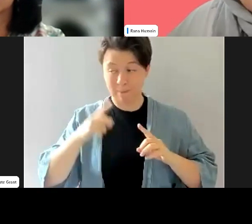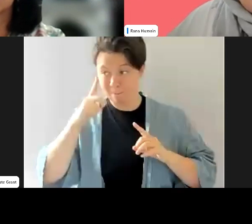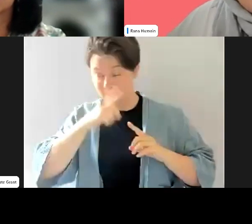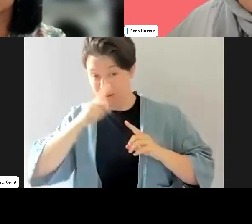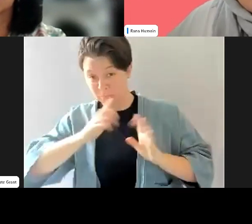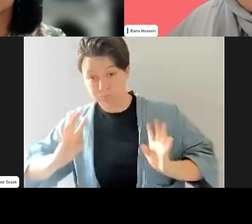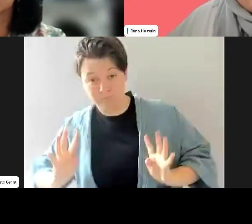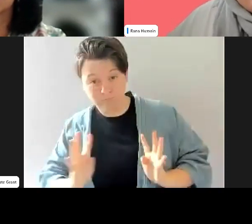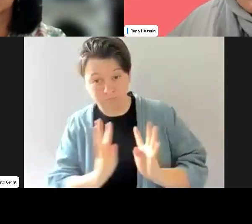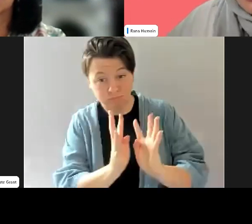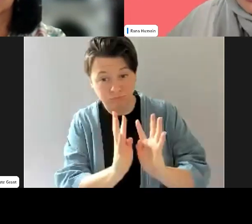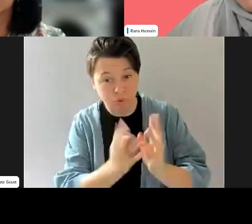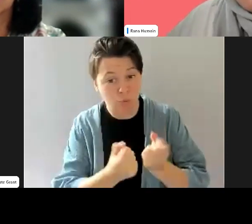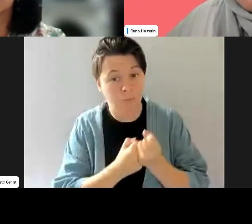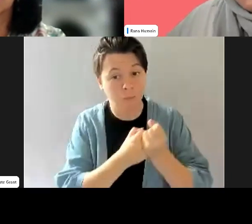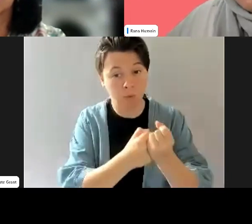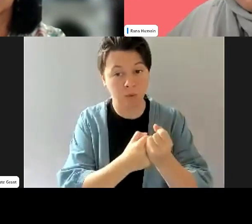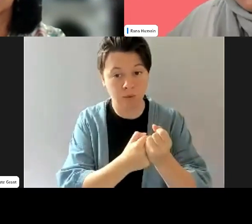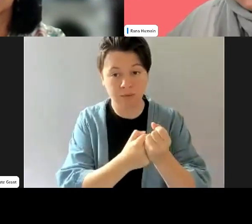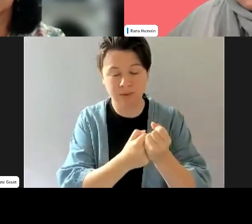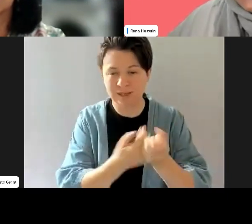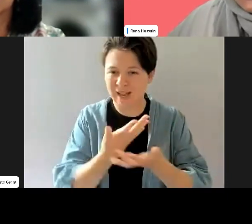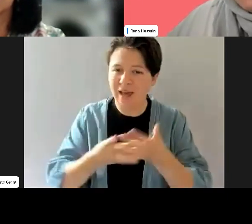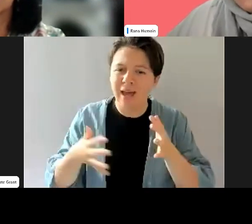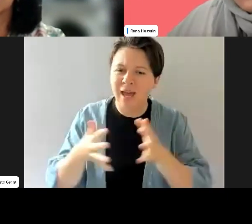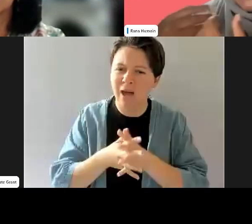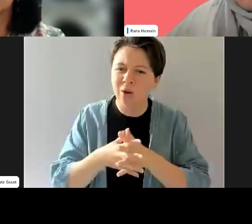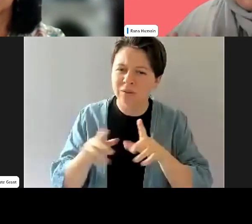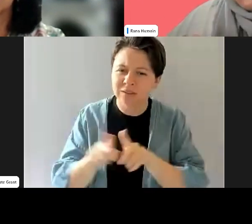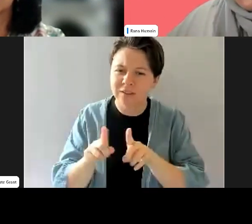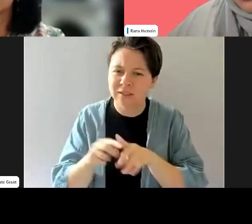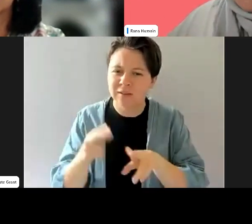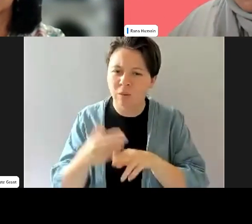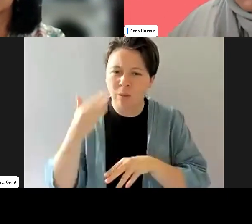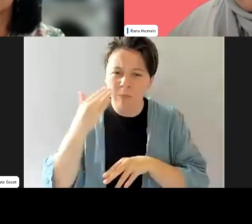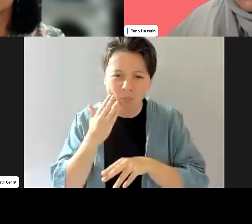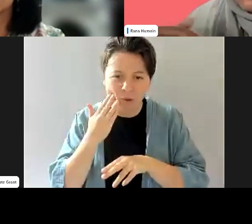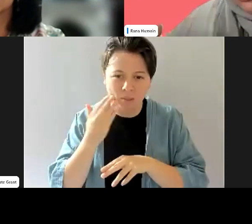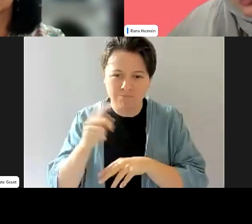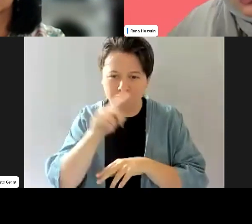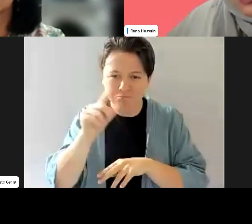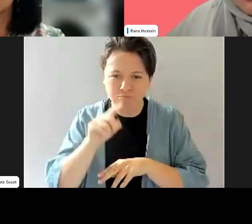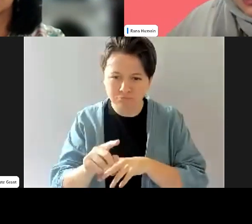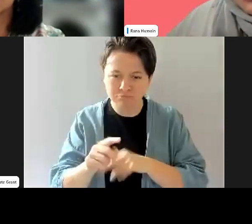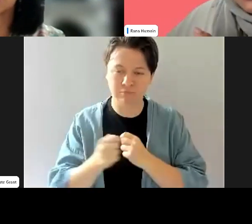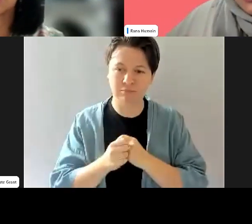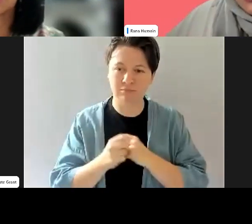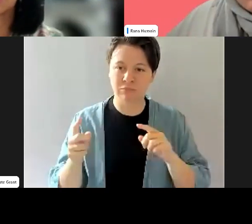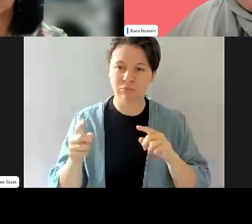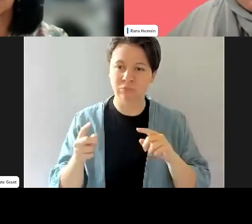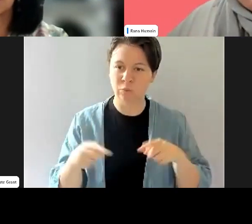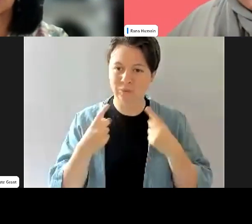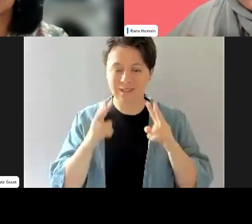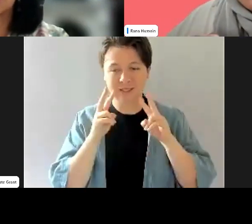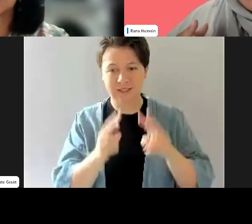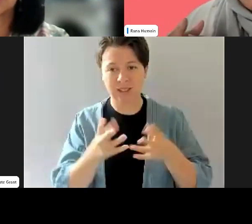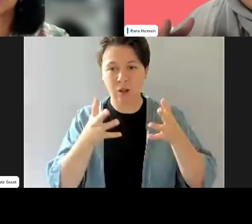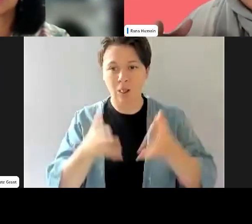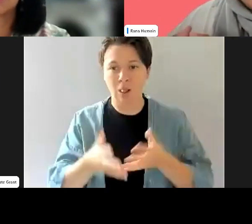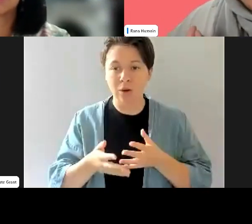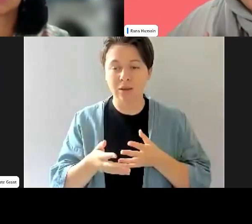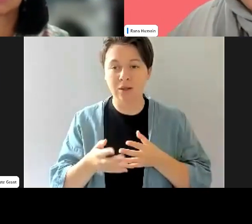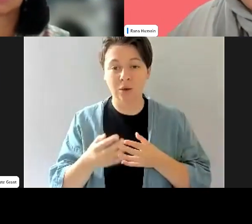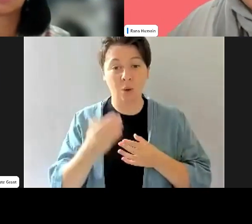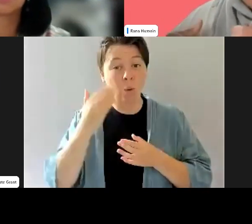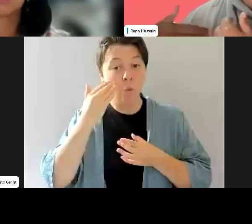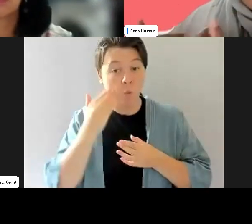does that look like for women? And often we see even now with, um, a lot of consciousness around this women receive the kind of